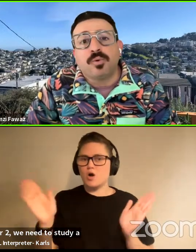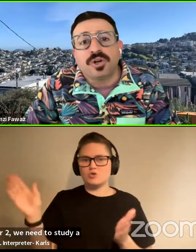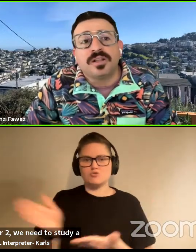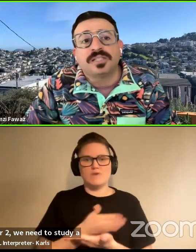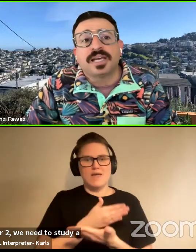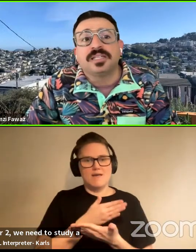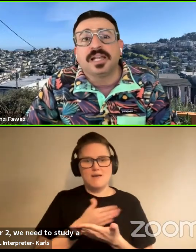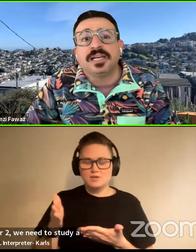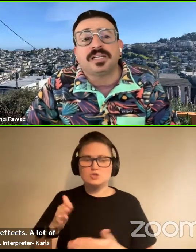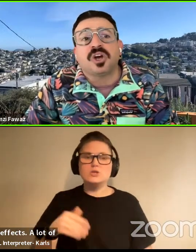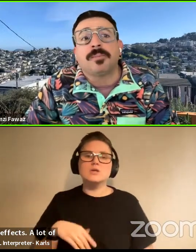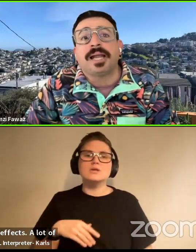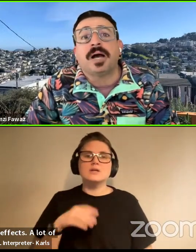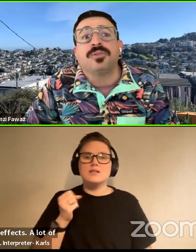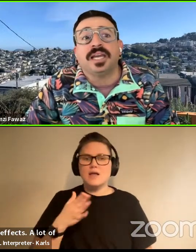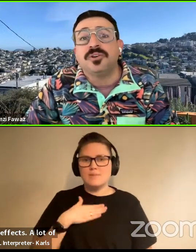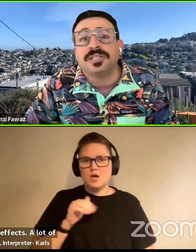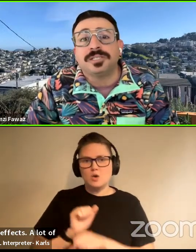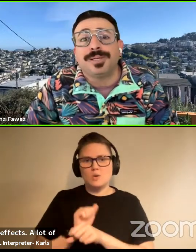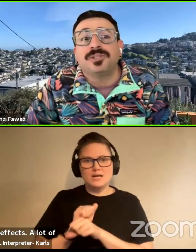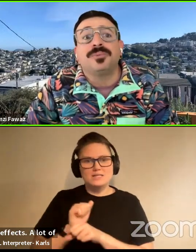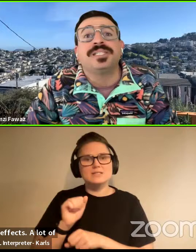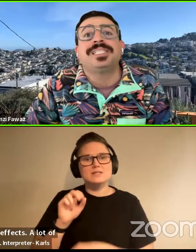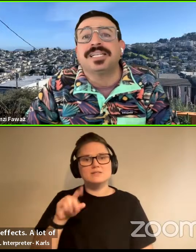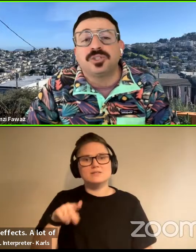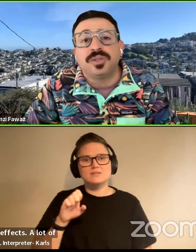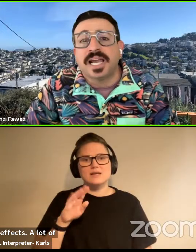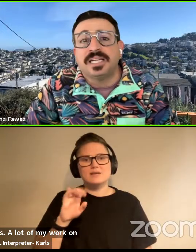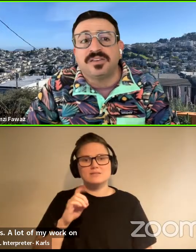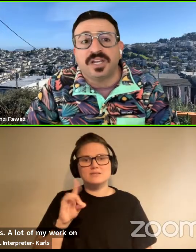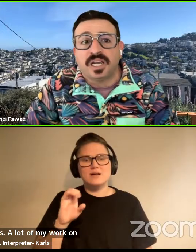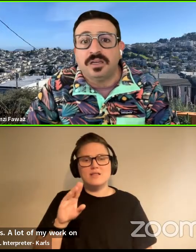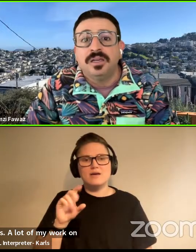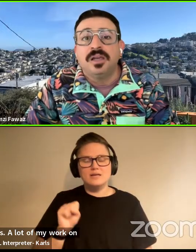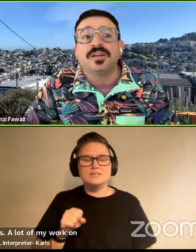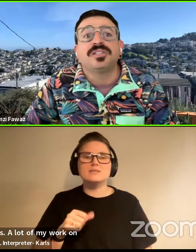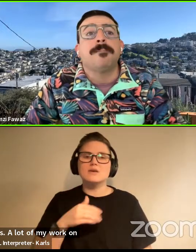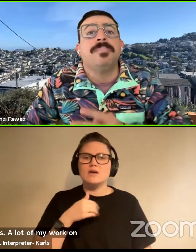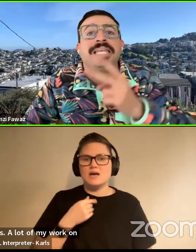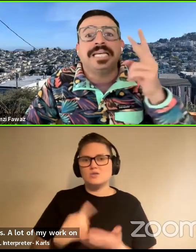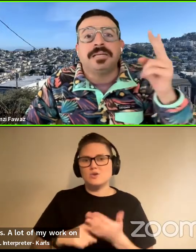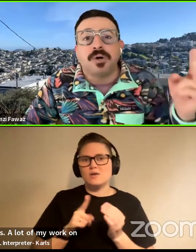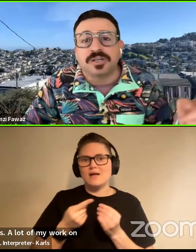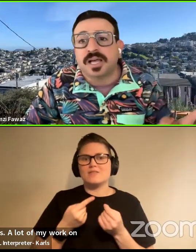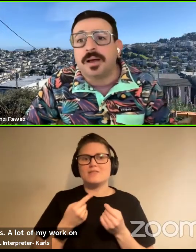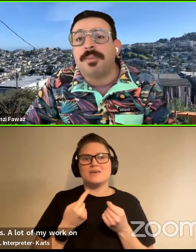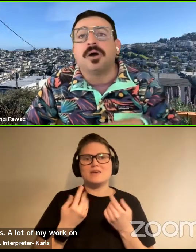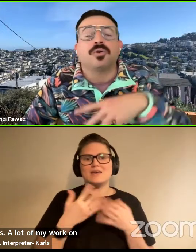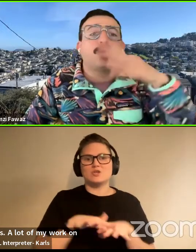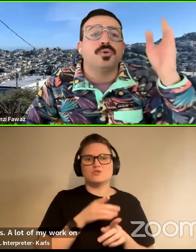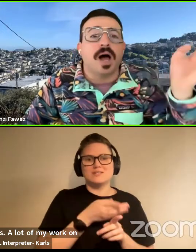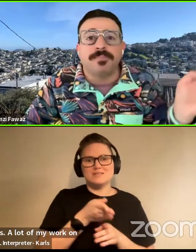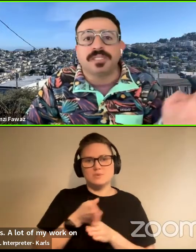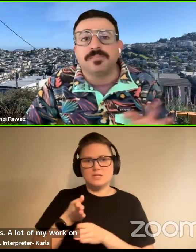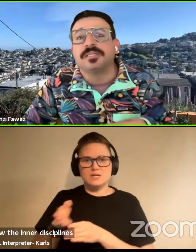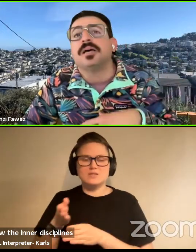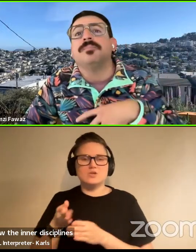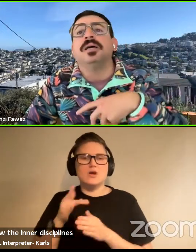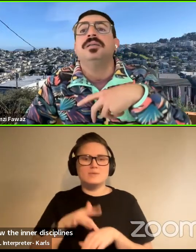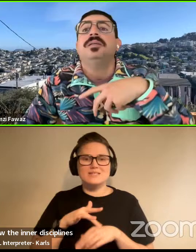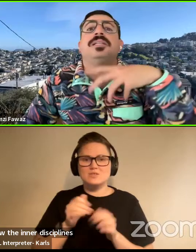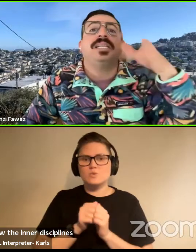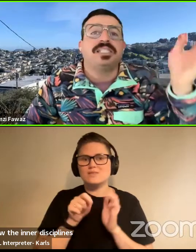A lot of my work on psychedelics, I talk about how the interdisciplines are obsessed with negativity. There's a million books about cruel